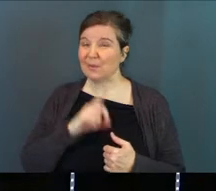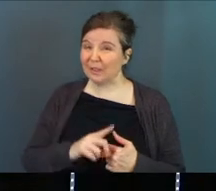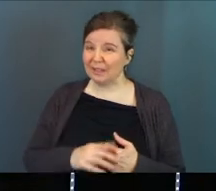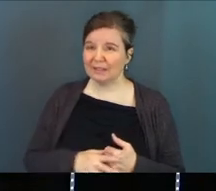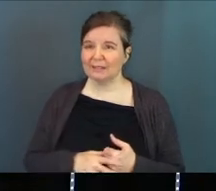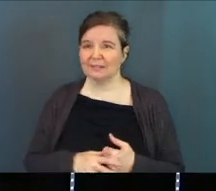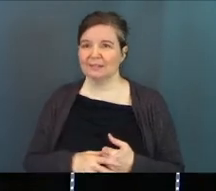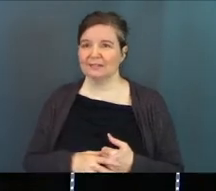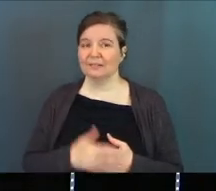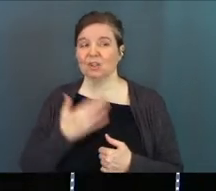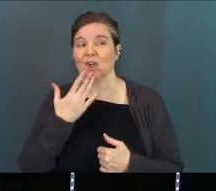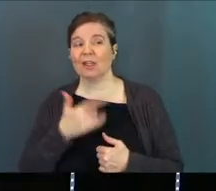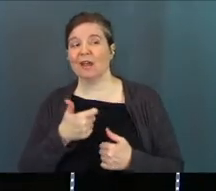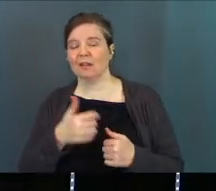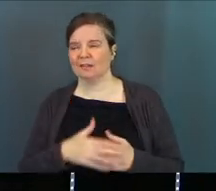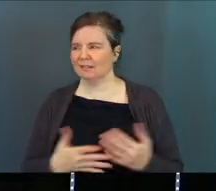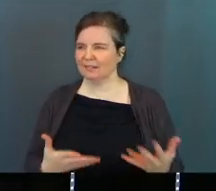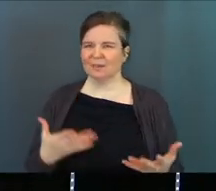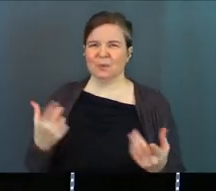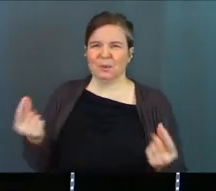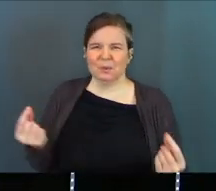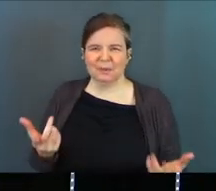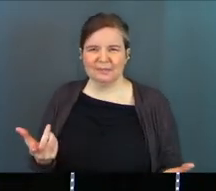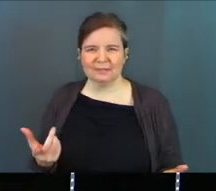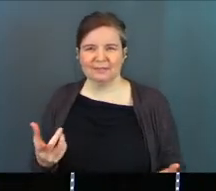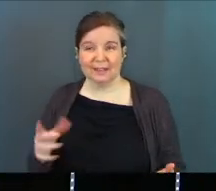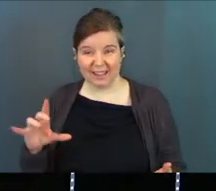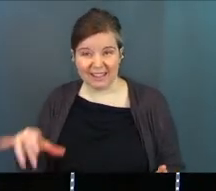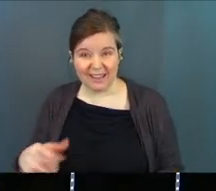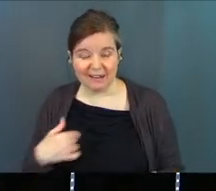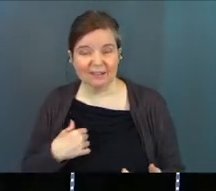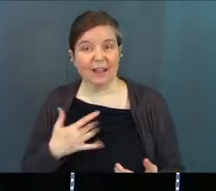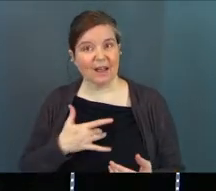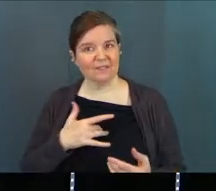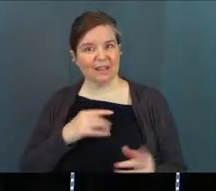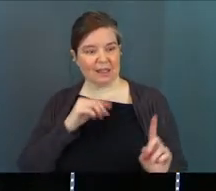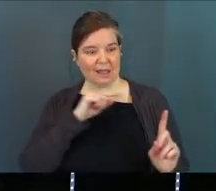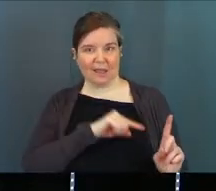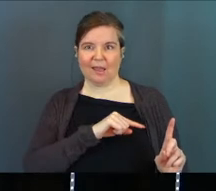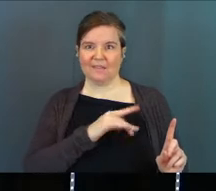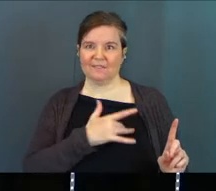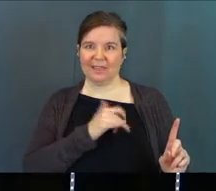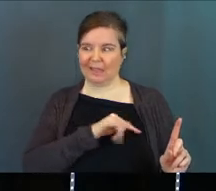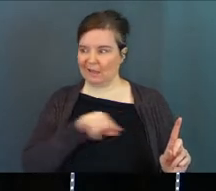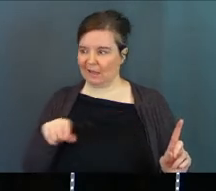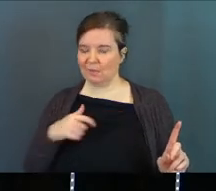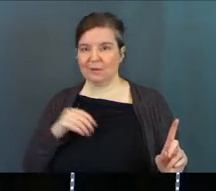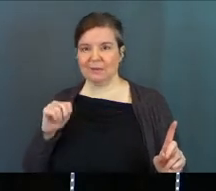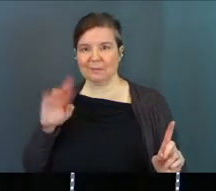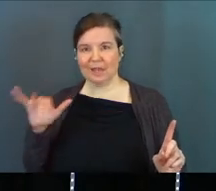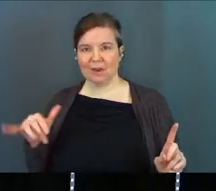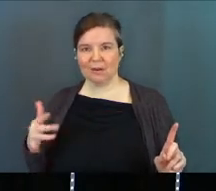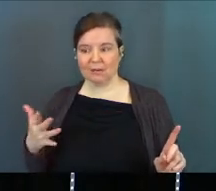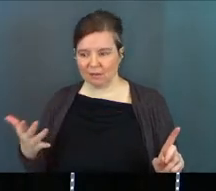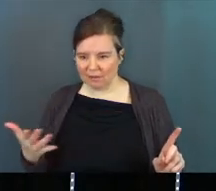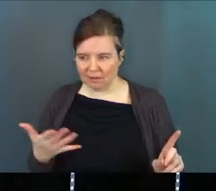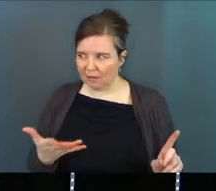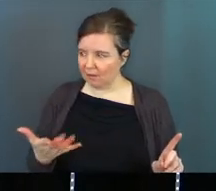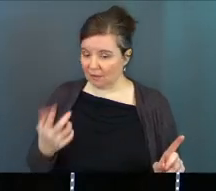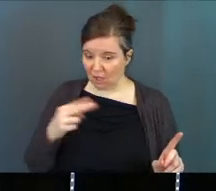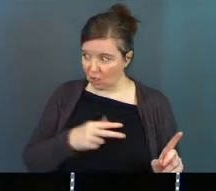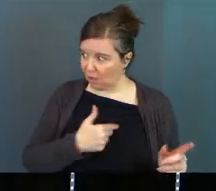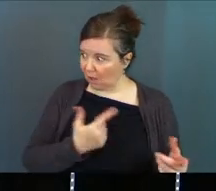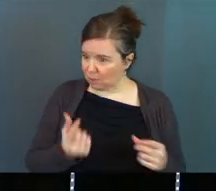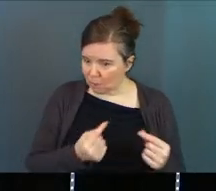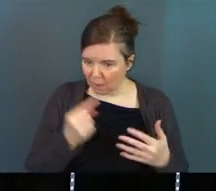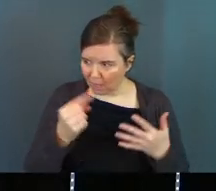really. Good luck. You know, it's like, what are you, what are you doing? Like, I feel like Martha kind of feels that with Mary right there. It's like, hey, I'm look at